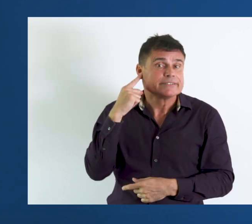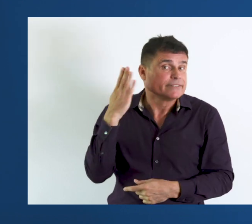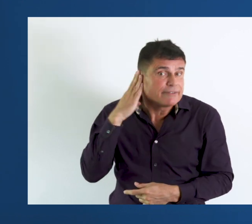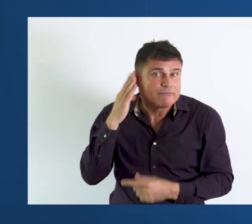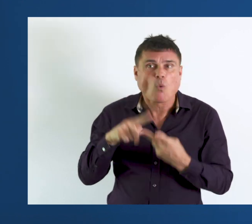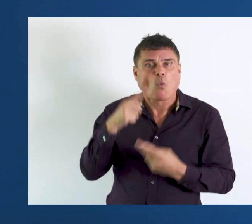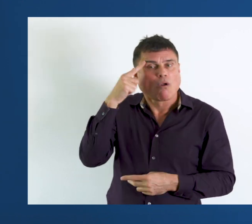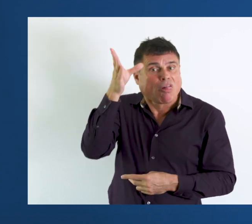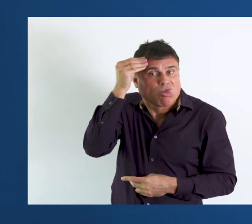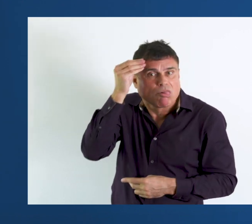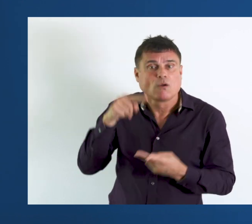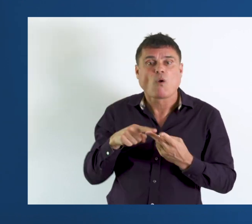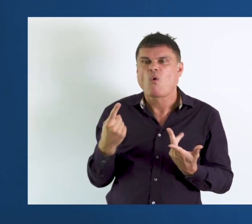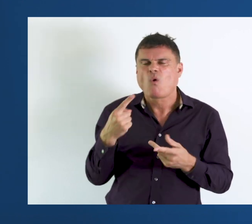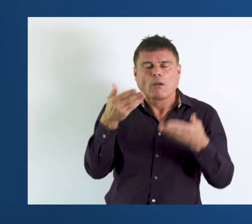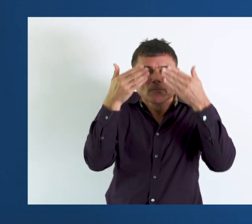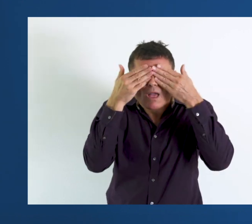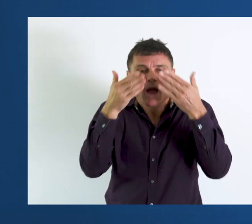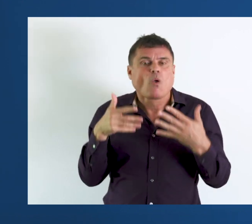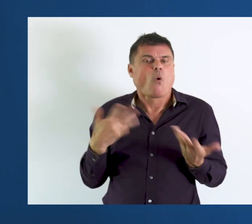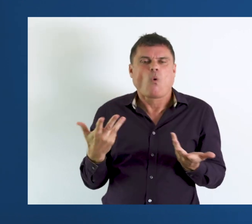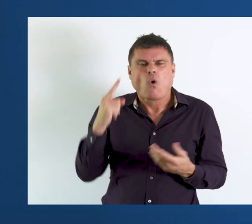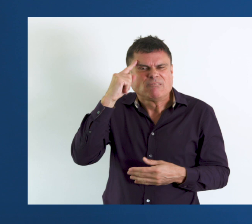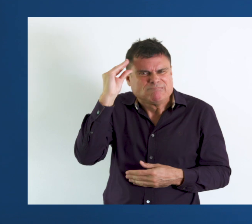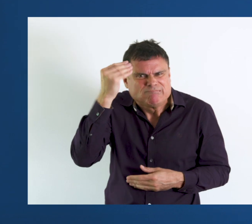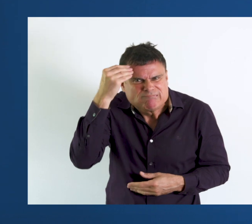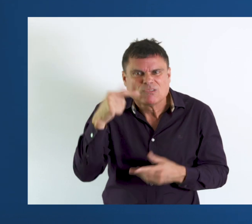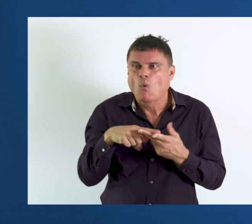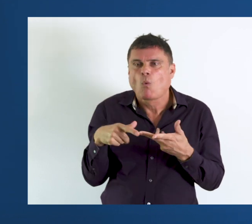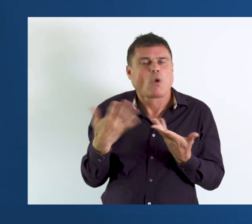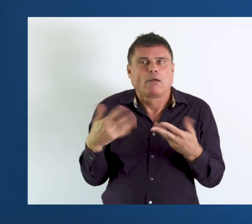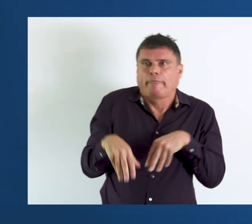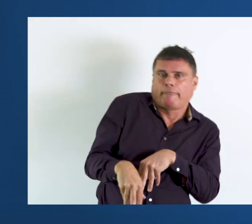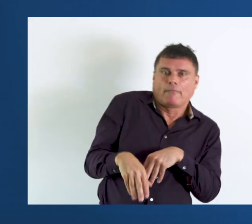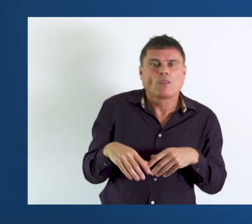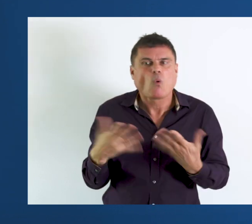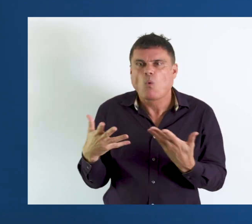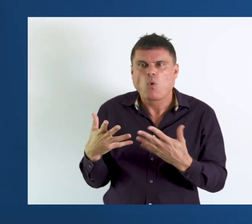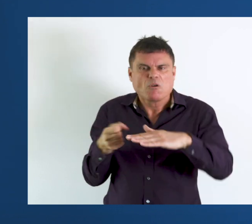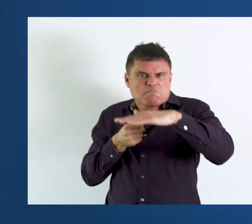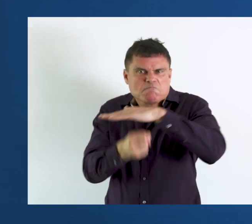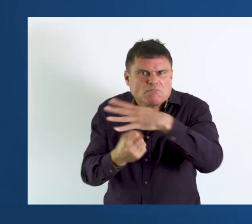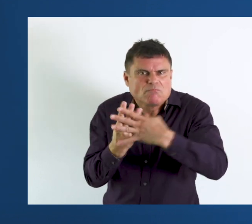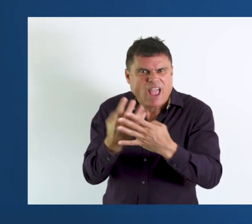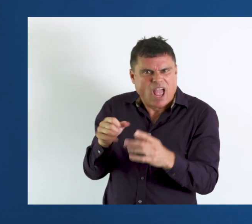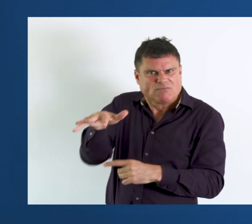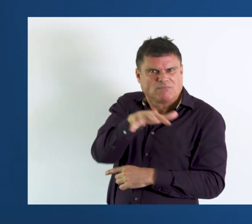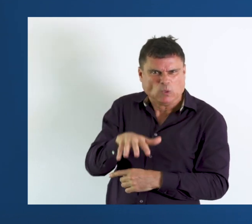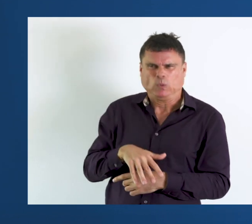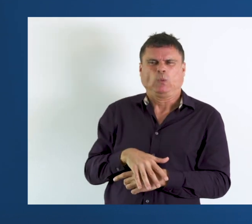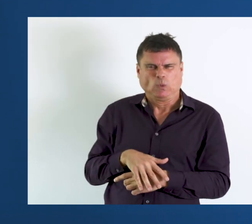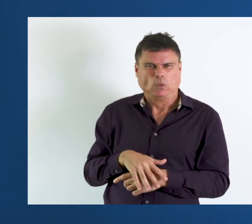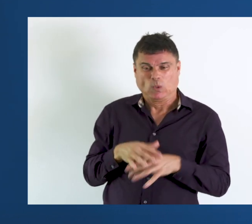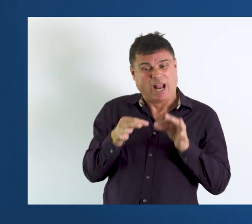deaf or dumb, blind, insane, idiotic, a pauper or a convict. As you